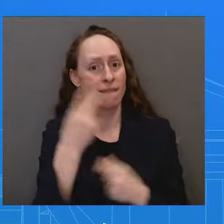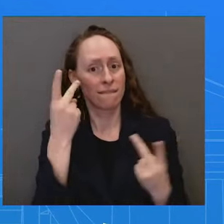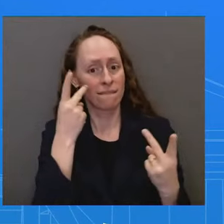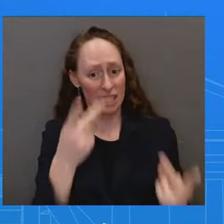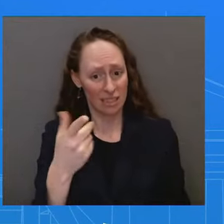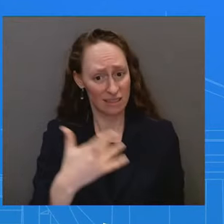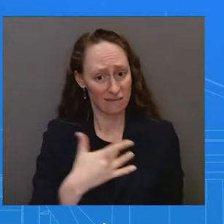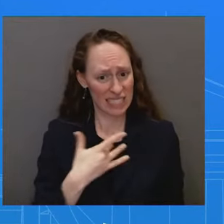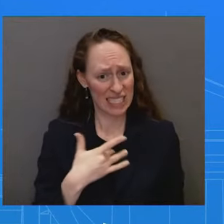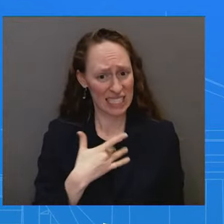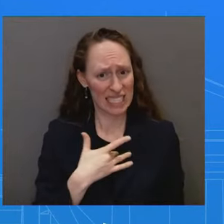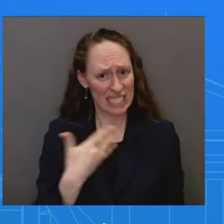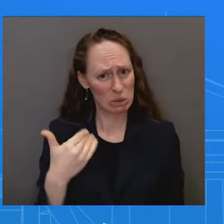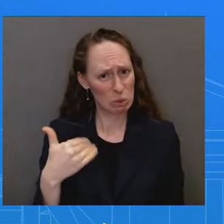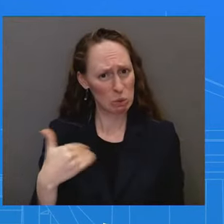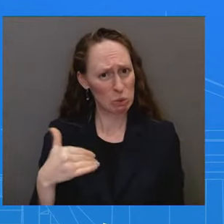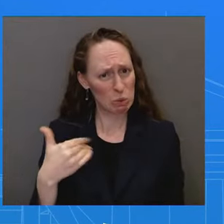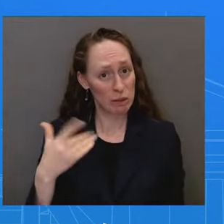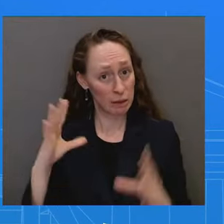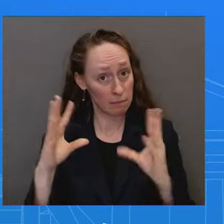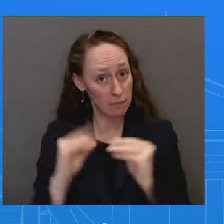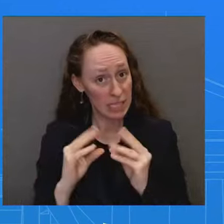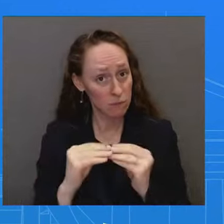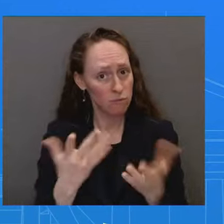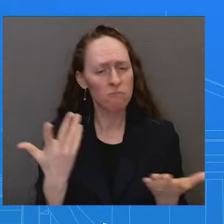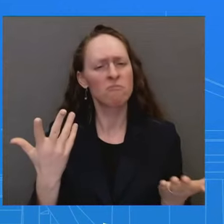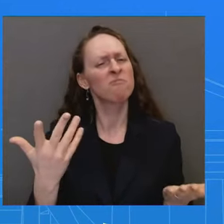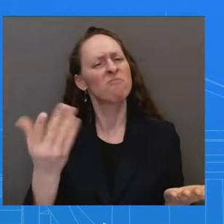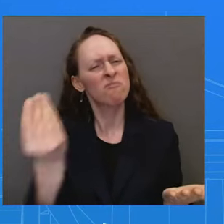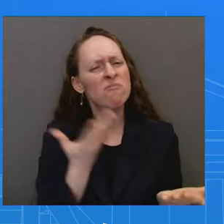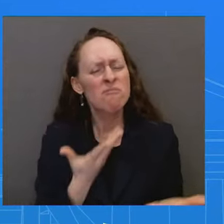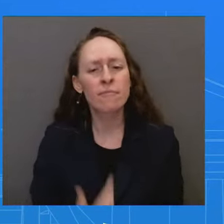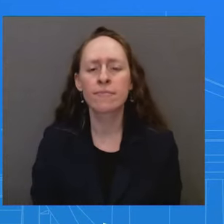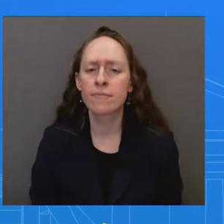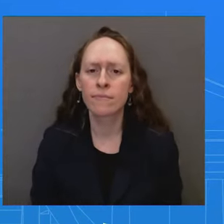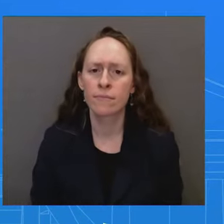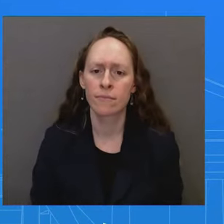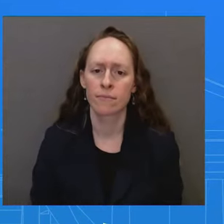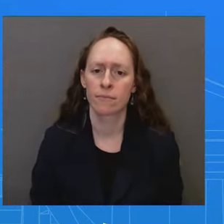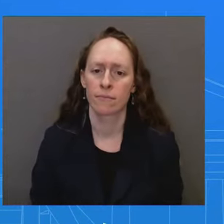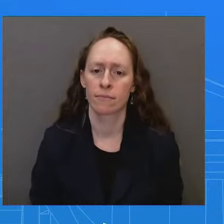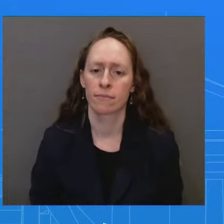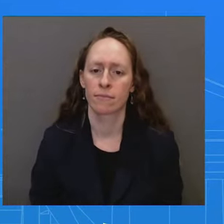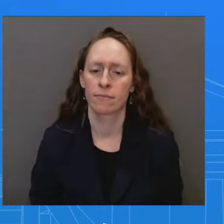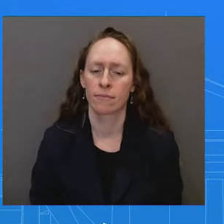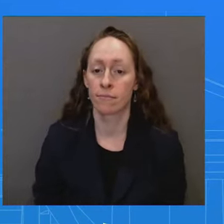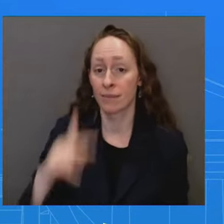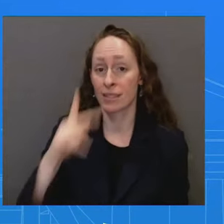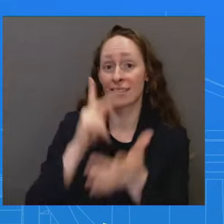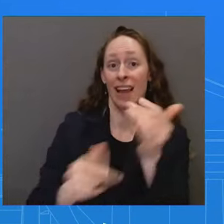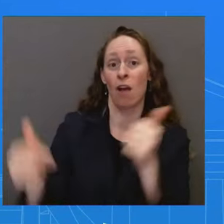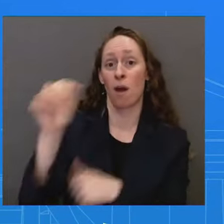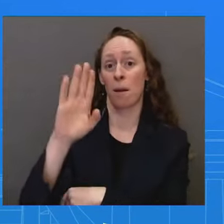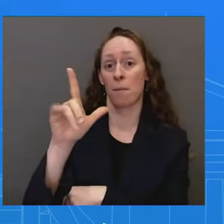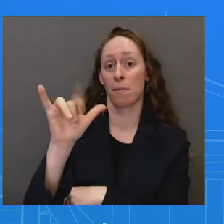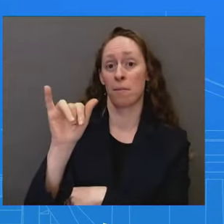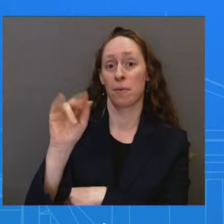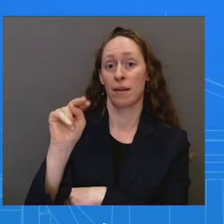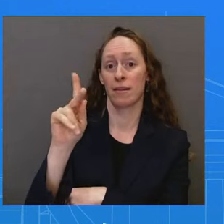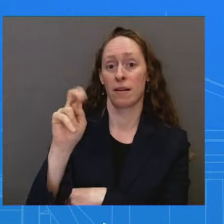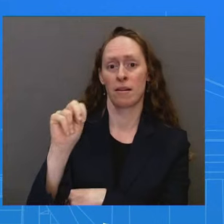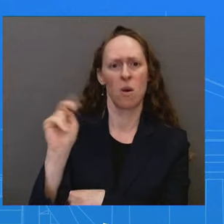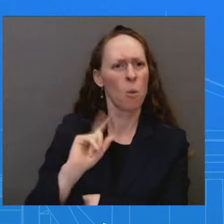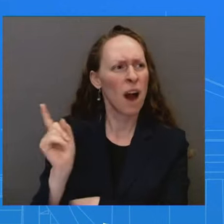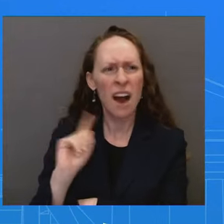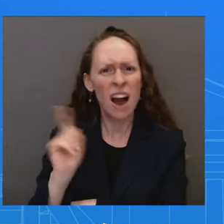-I think, Secretary Blinken's still on the trip, so I think we're gonna let him finish his trip. I'm sure he will provide a robust readout to us of what, uh,